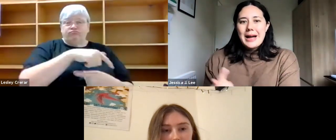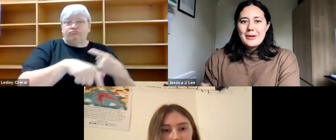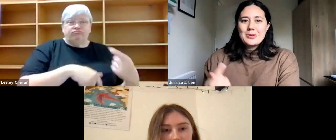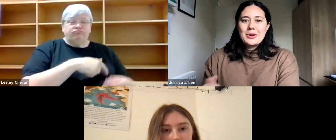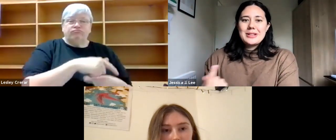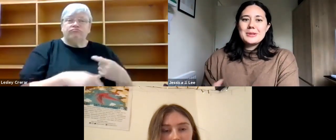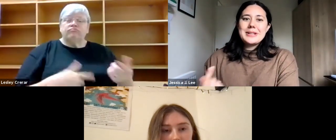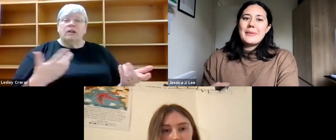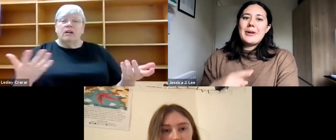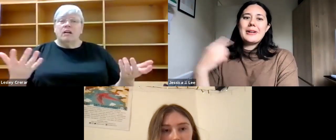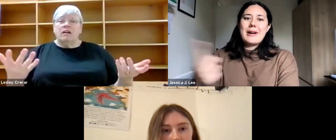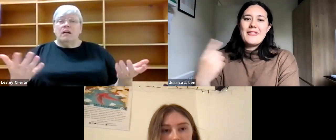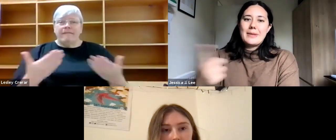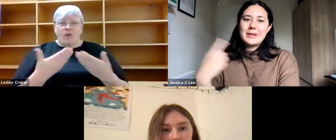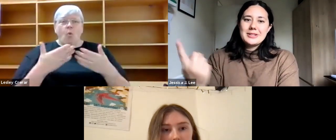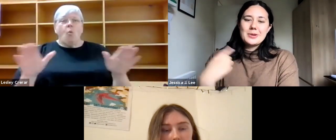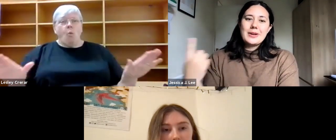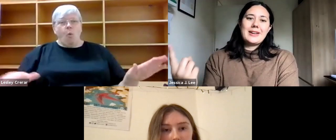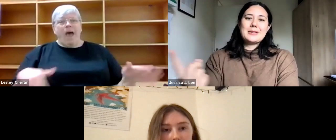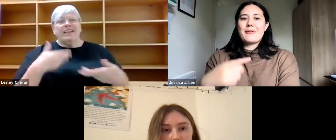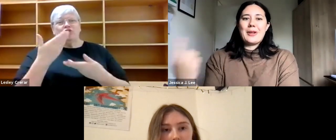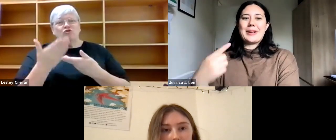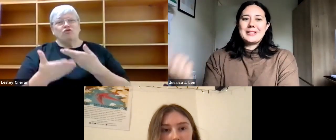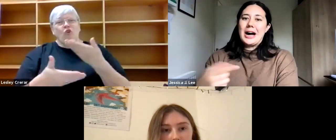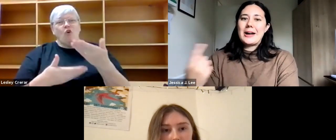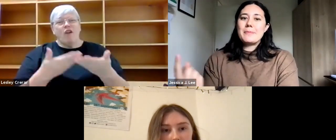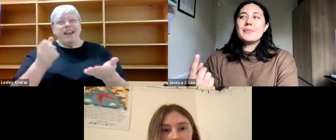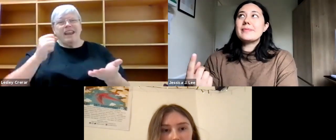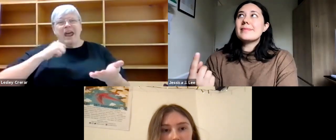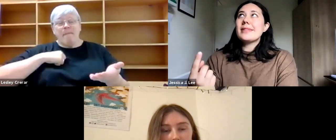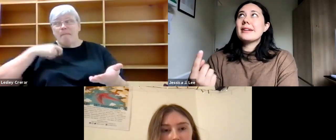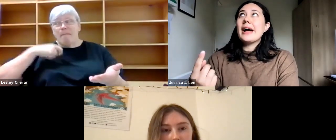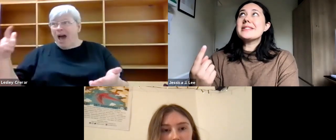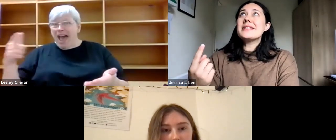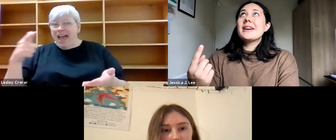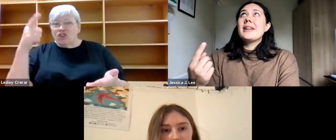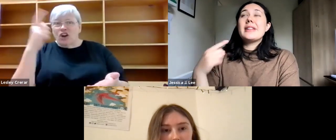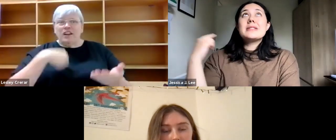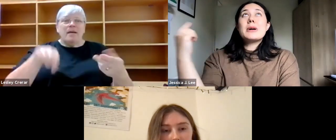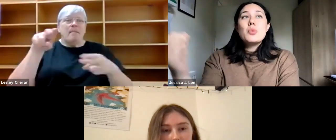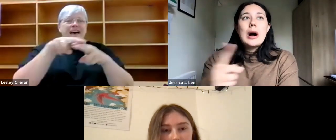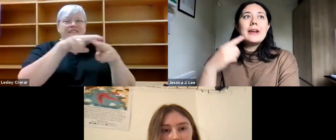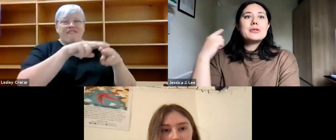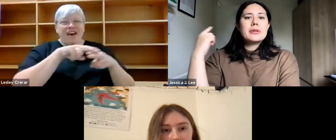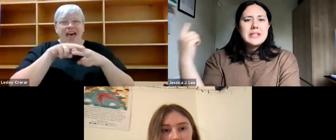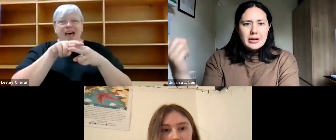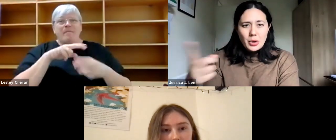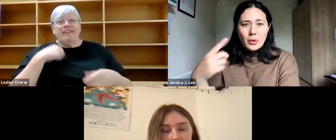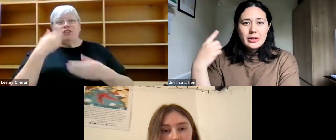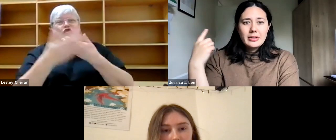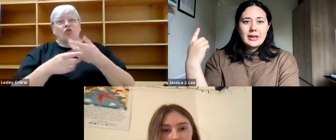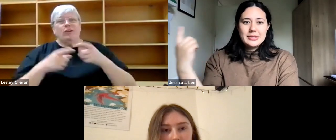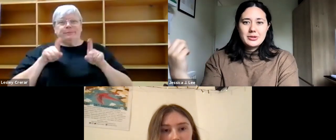was sort of my own journeys through Taiwan and my family's story sort of floating in time. And then this much wider sort of